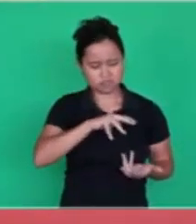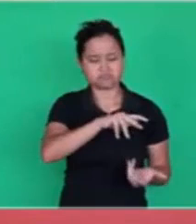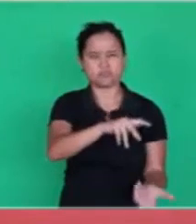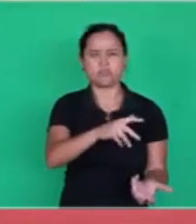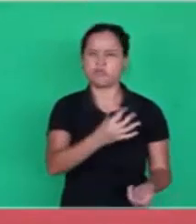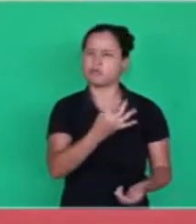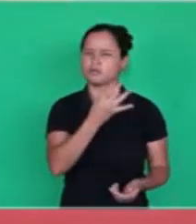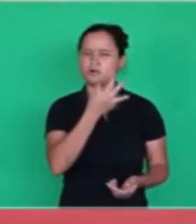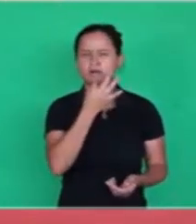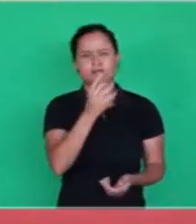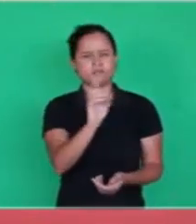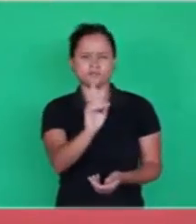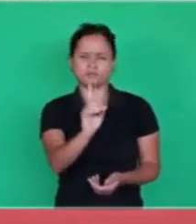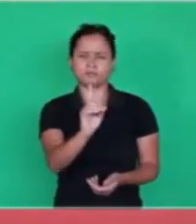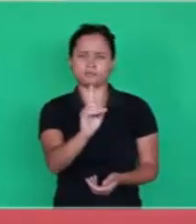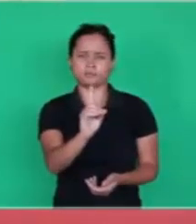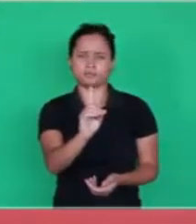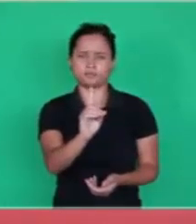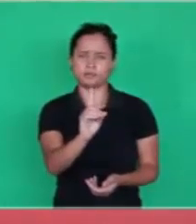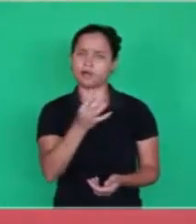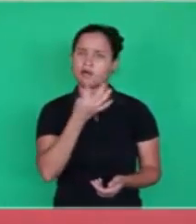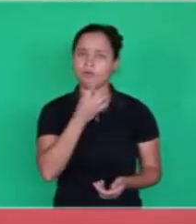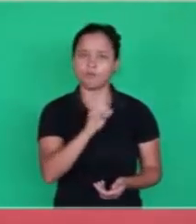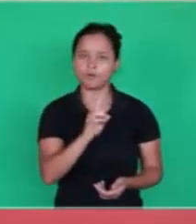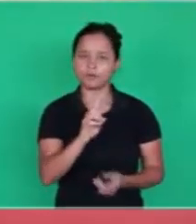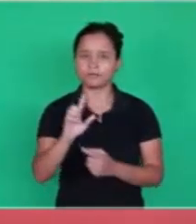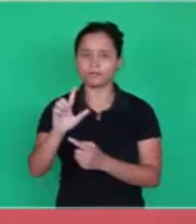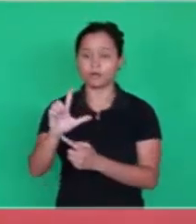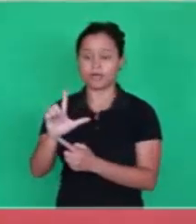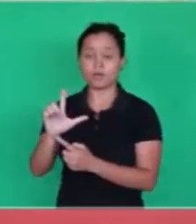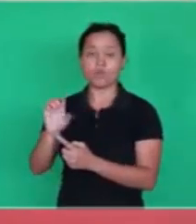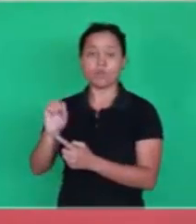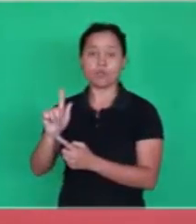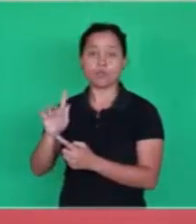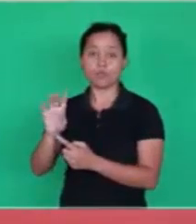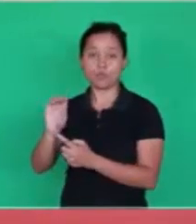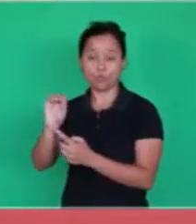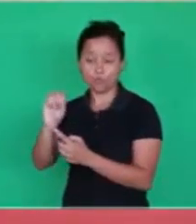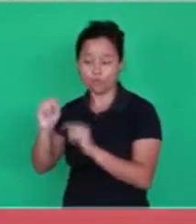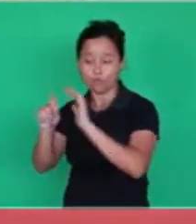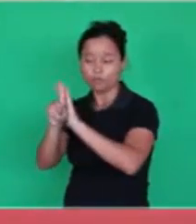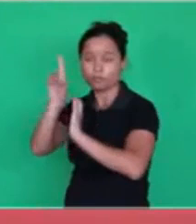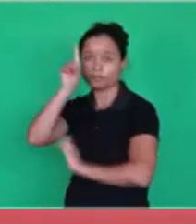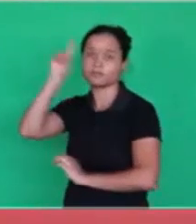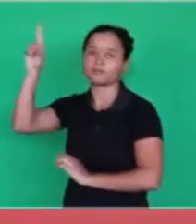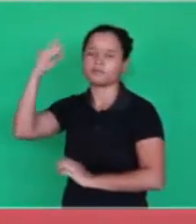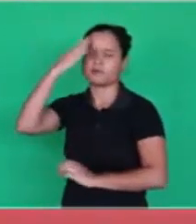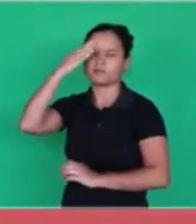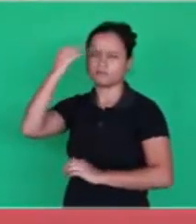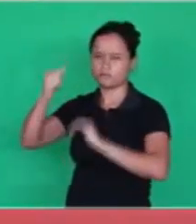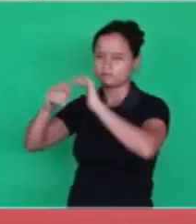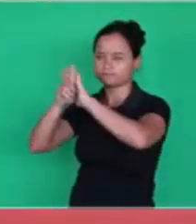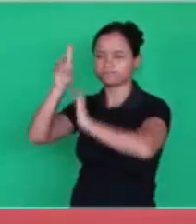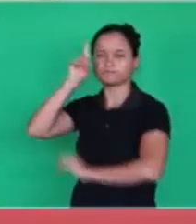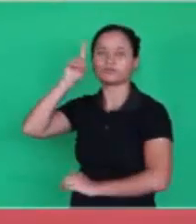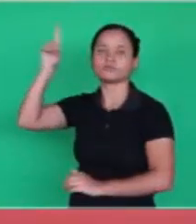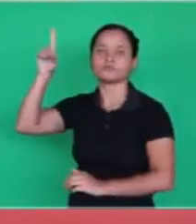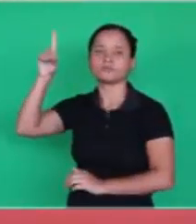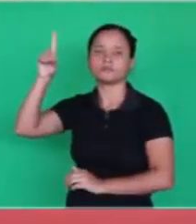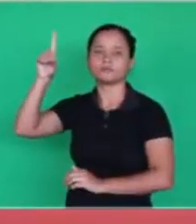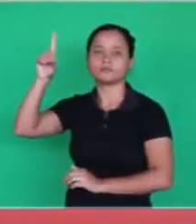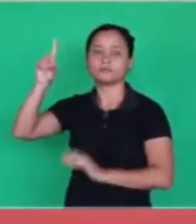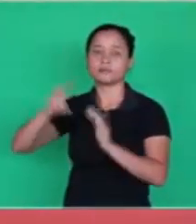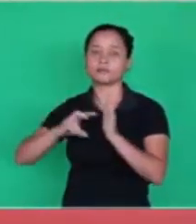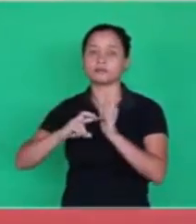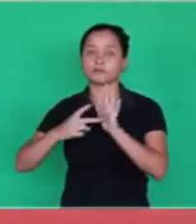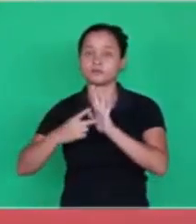didn't know. They don't know this logos of God, this wisdom of God, which is